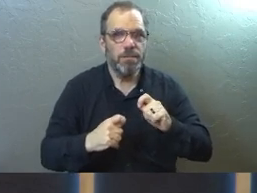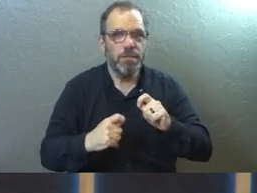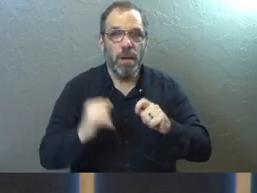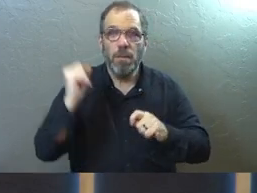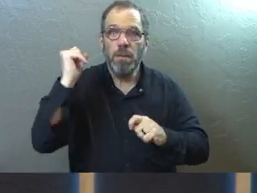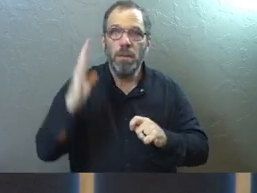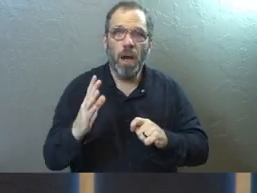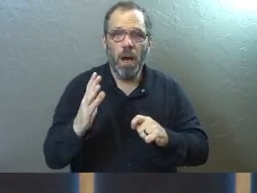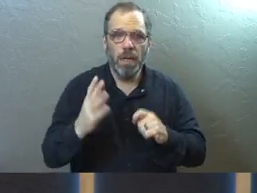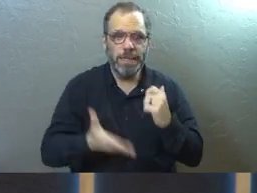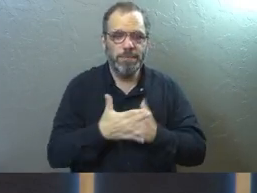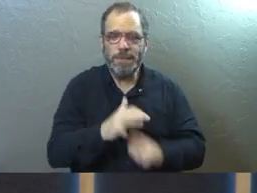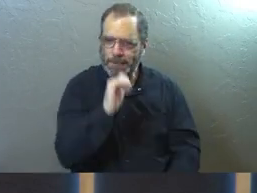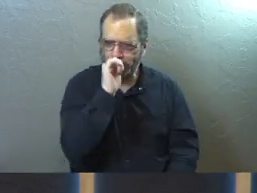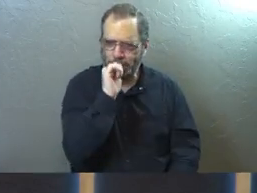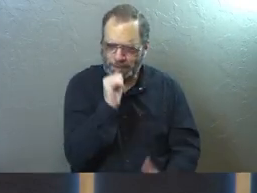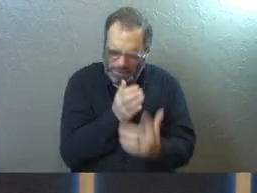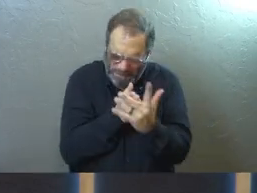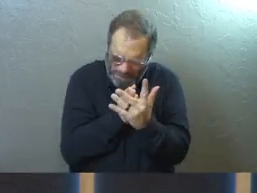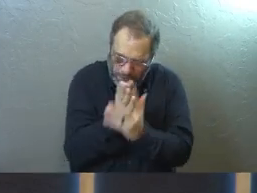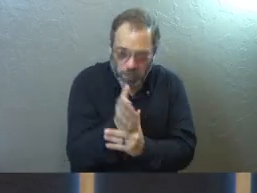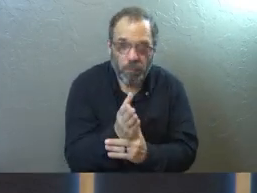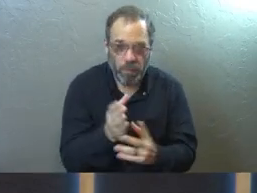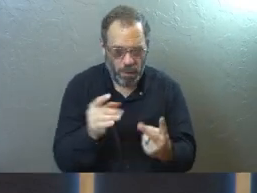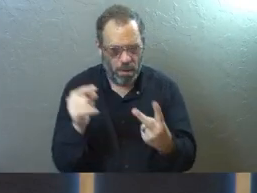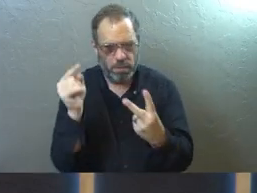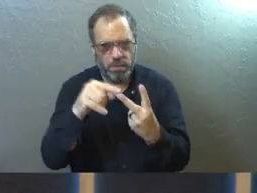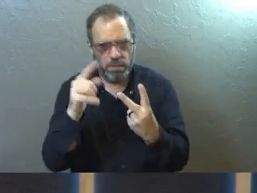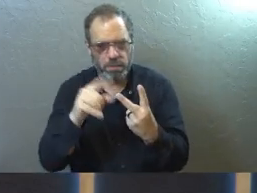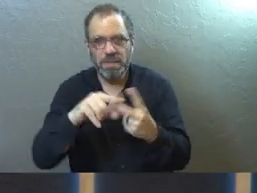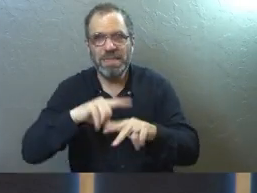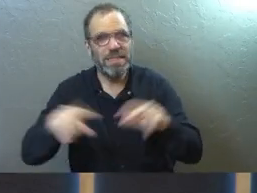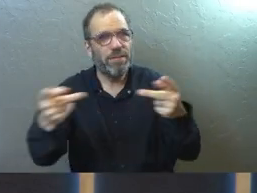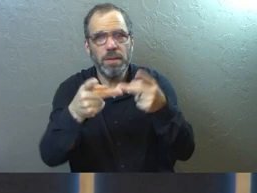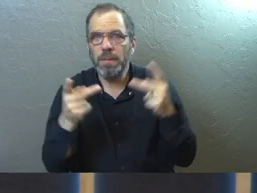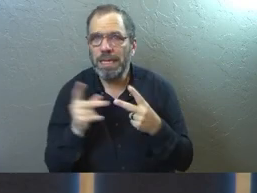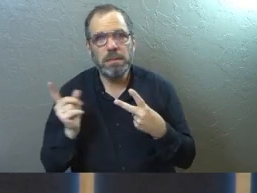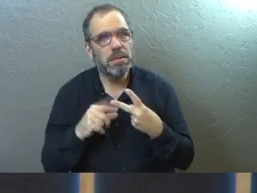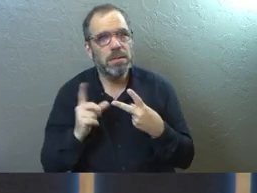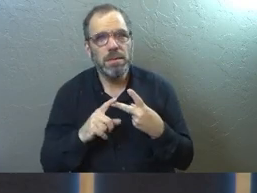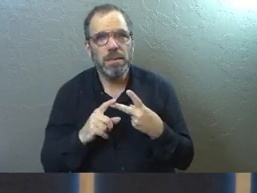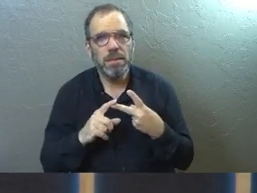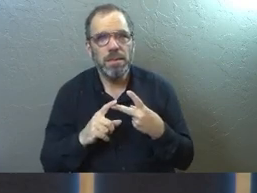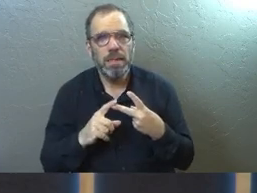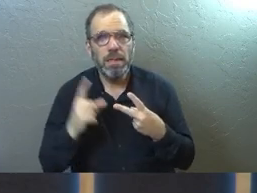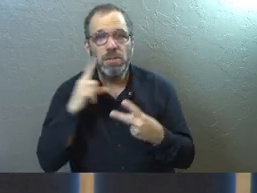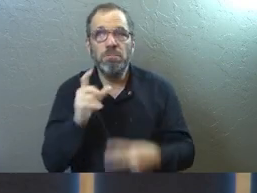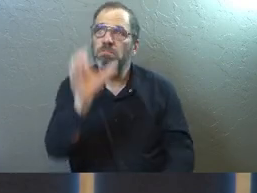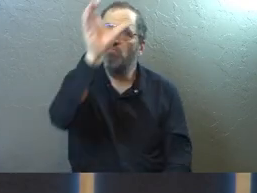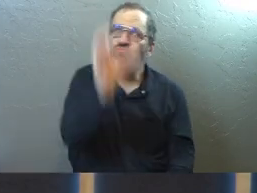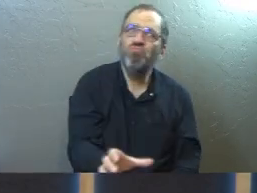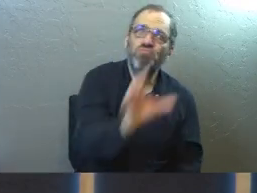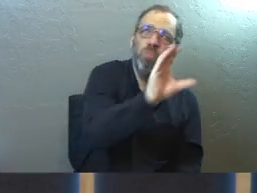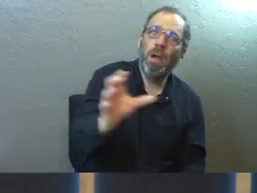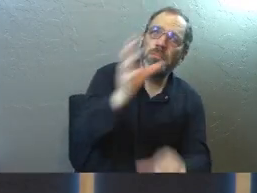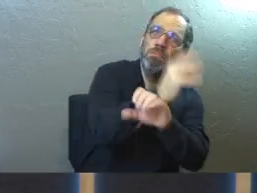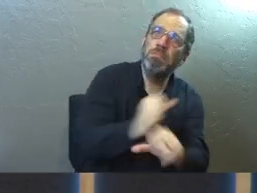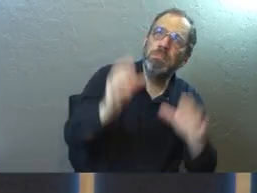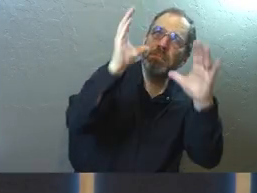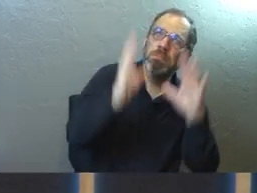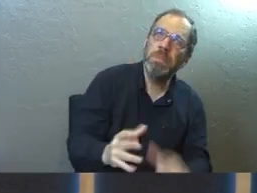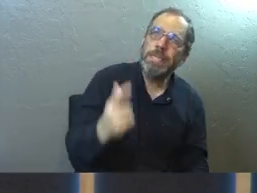Or God, just get me through. She was in a different place. She's thinking about the cross. Think about her Savior.